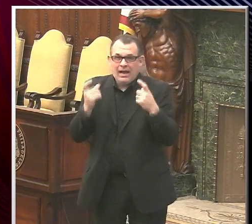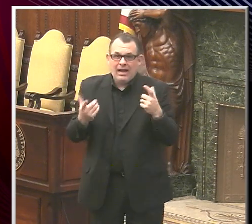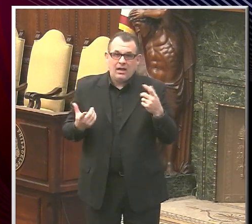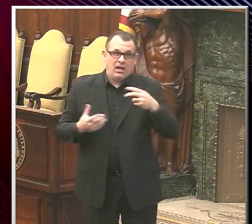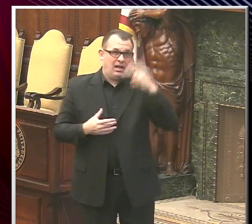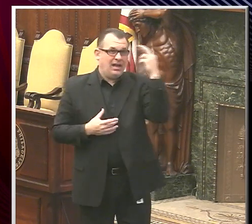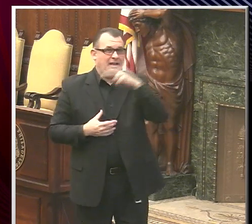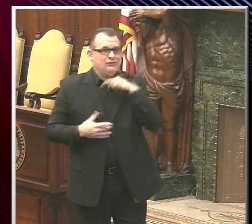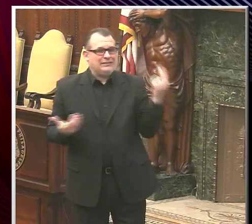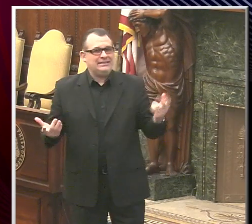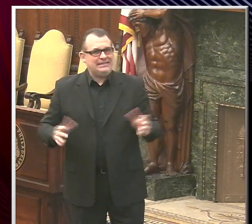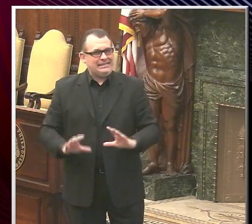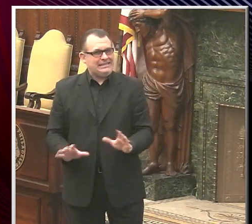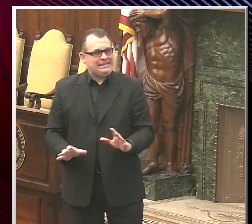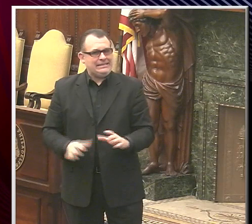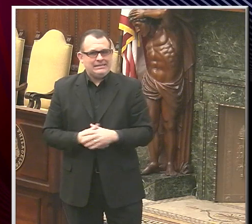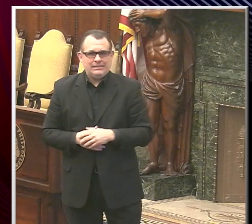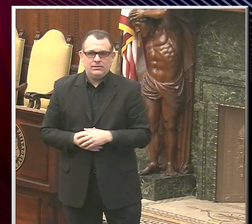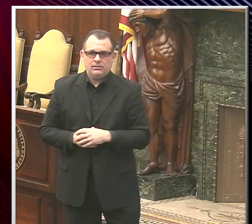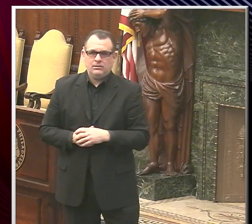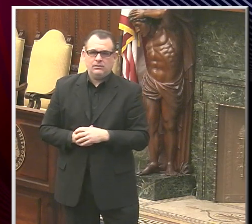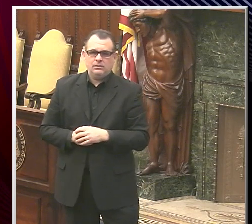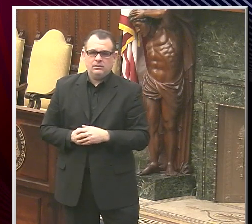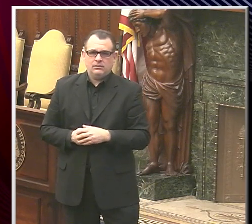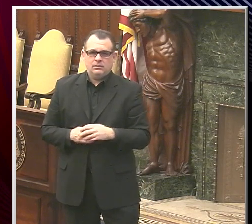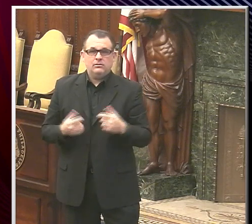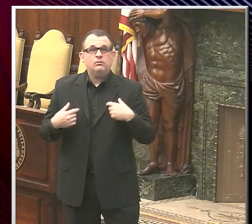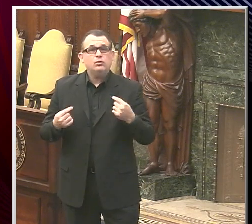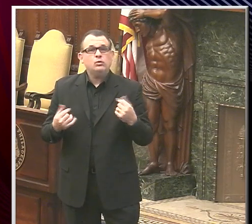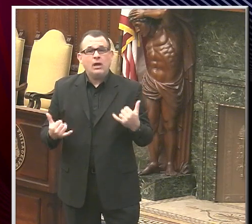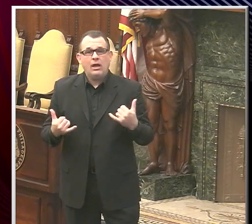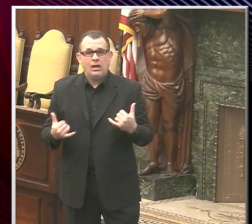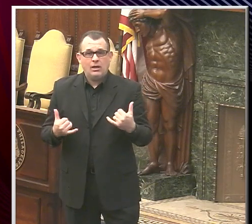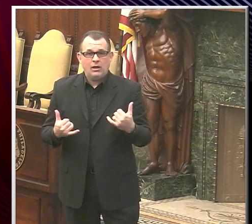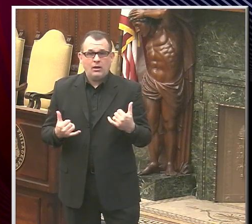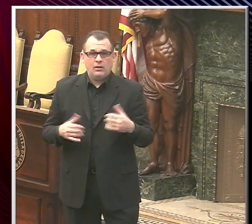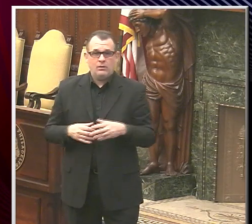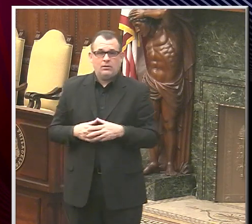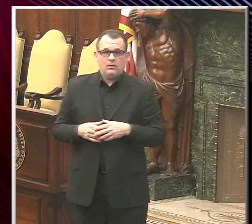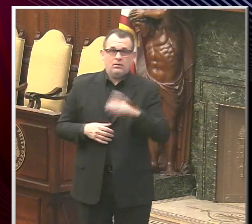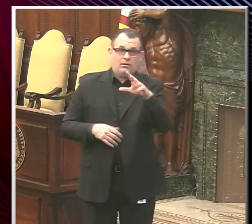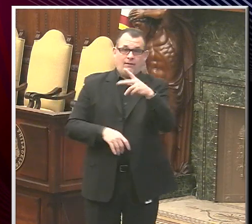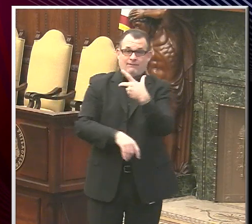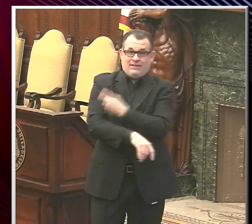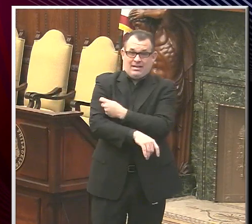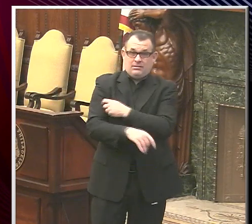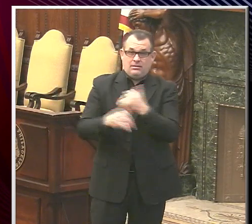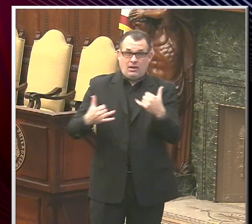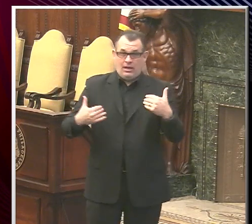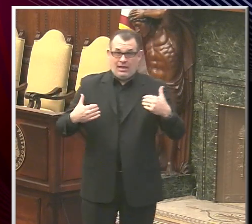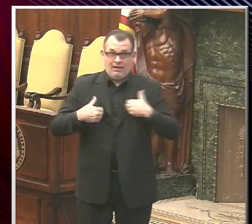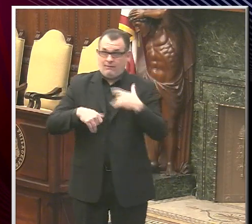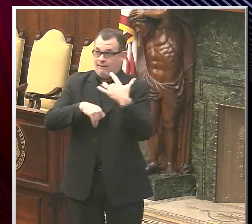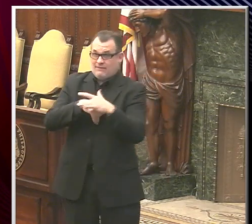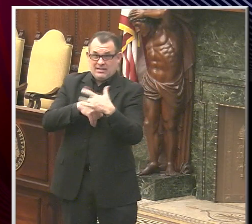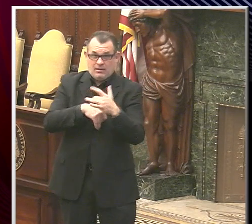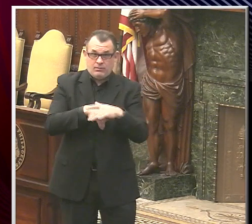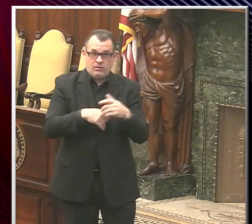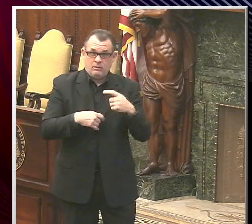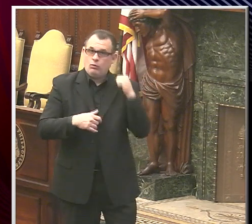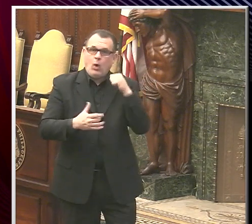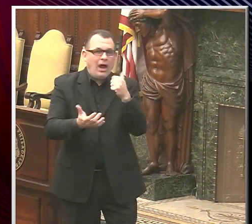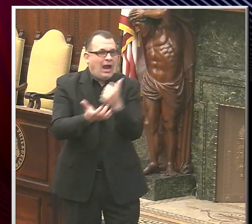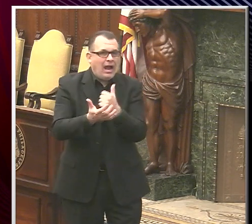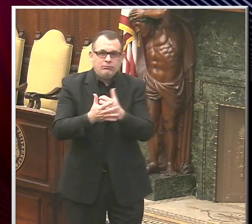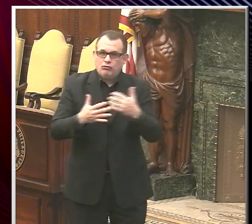So what should people now do now? Remember the vaccine, as much as we're excited that it's here, will not help us get through this winter wave.